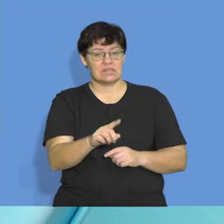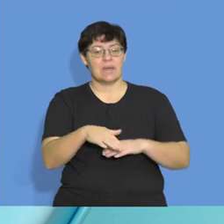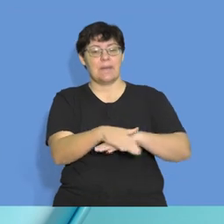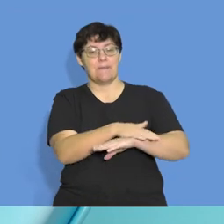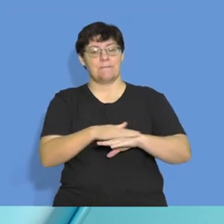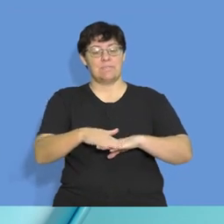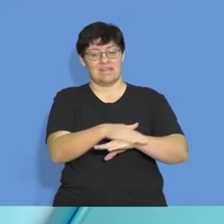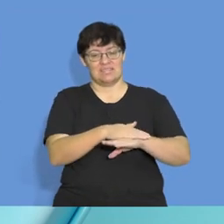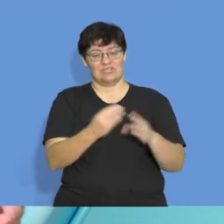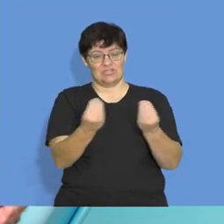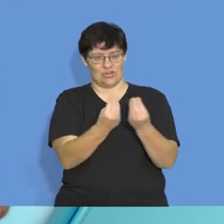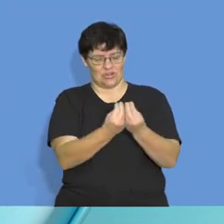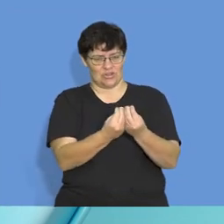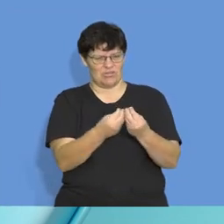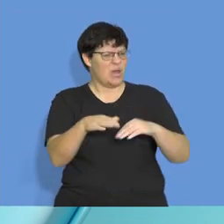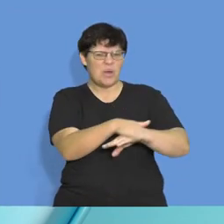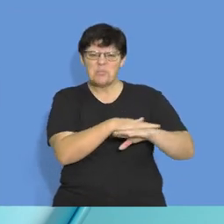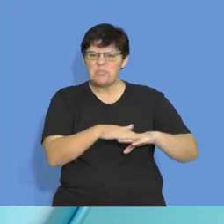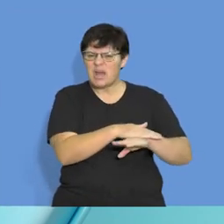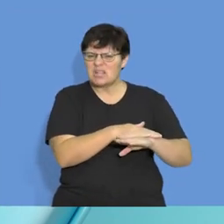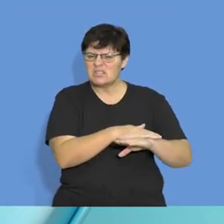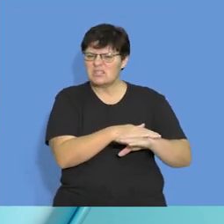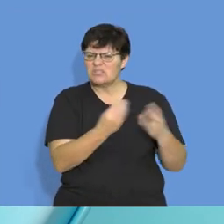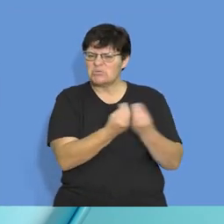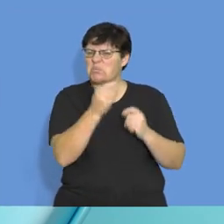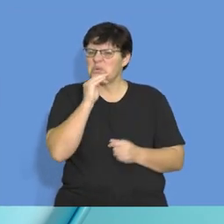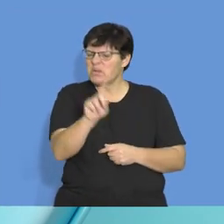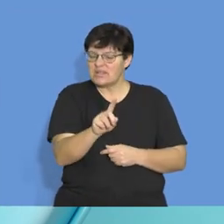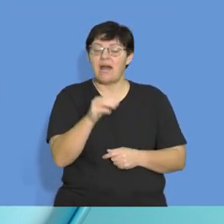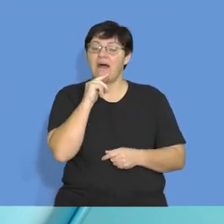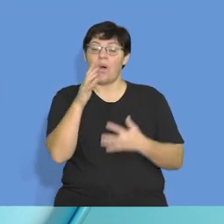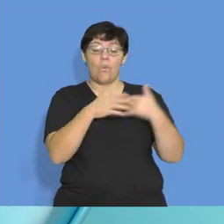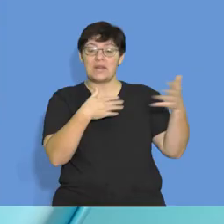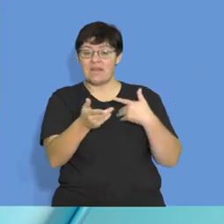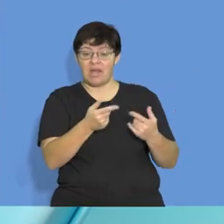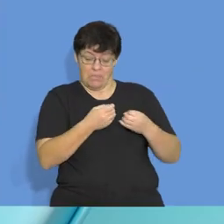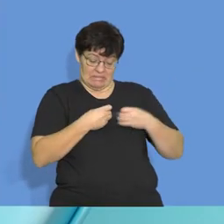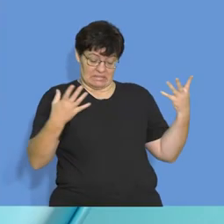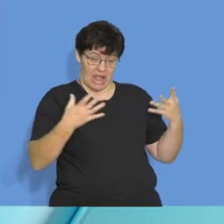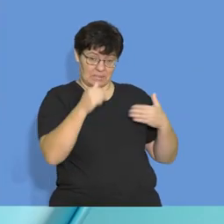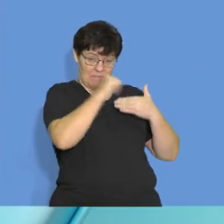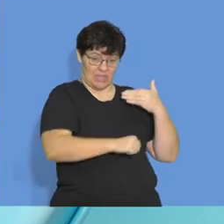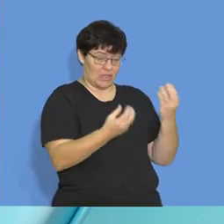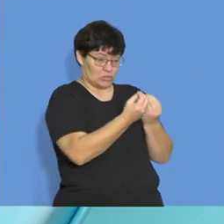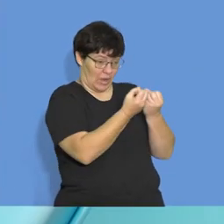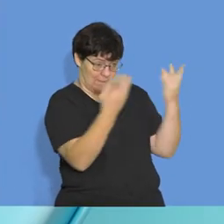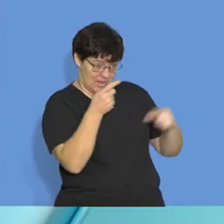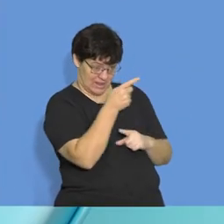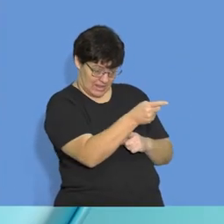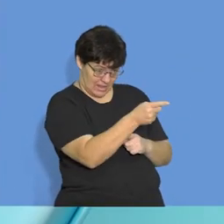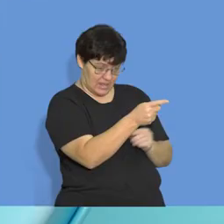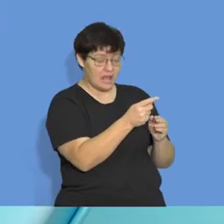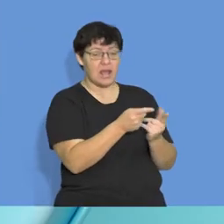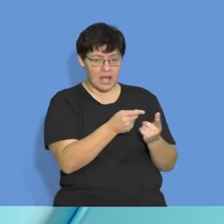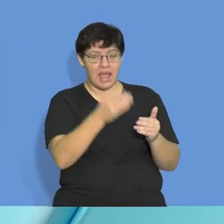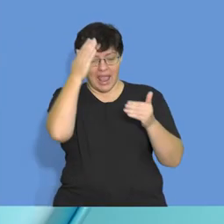stock. What is base stock? Base stock simply means whatever stock you start off with at the beginning of the month is the stock that you will